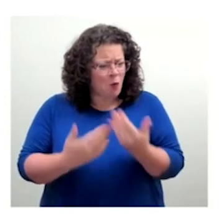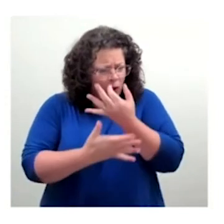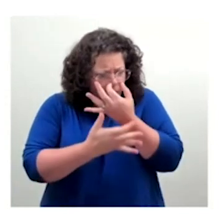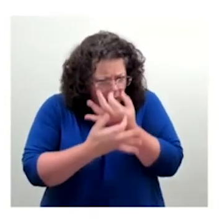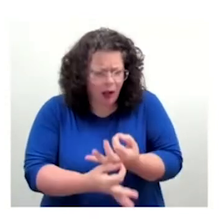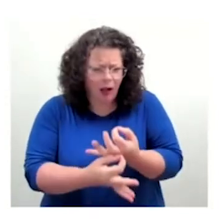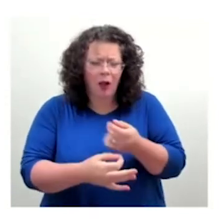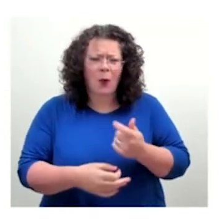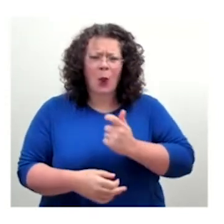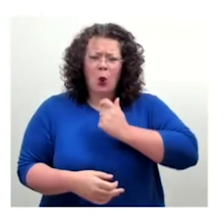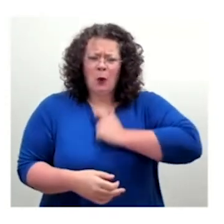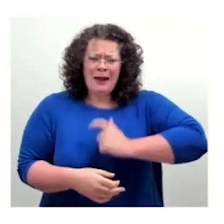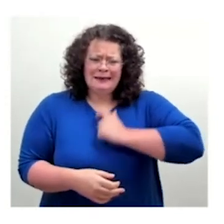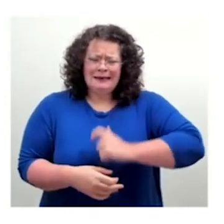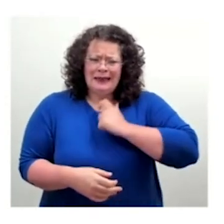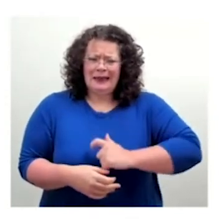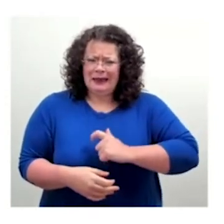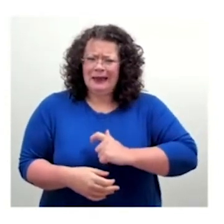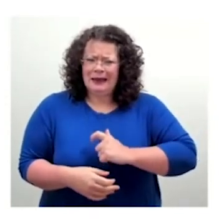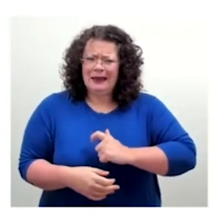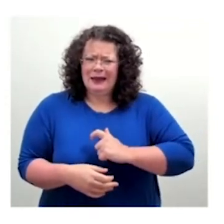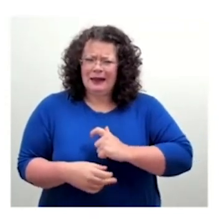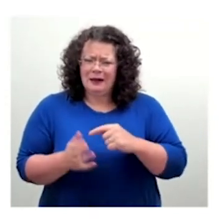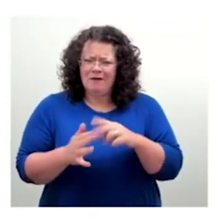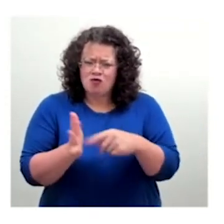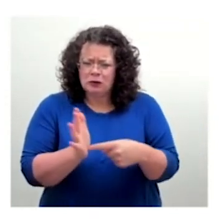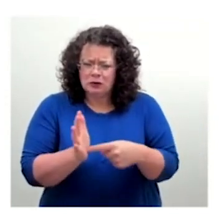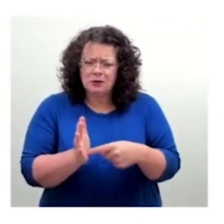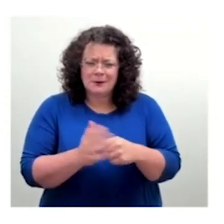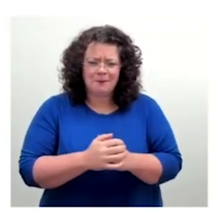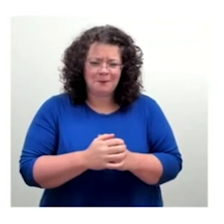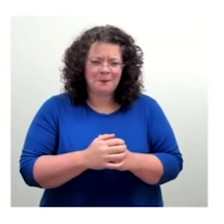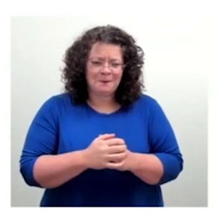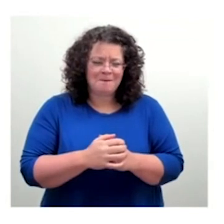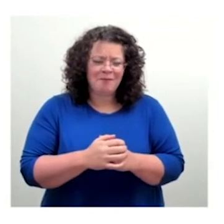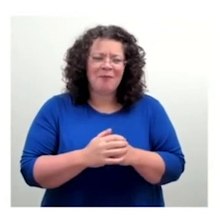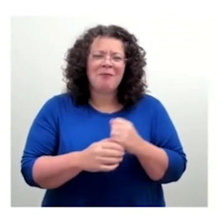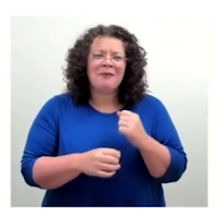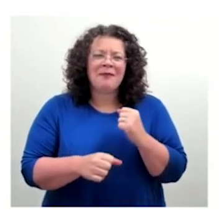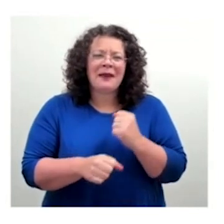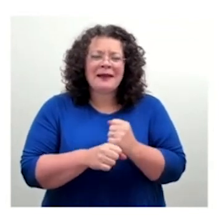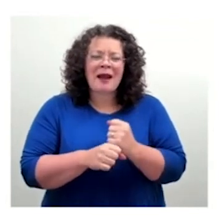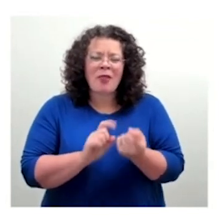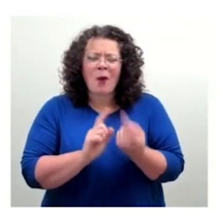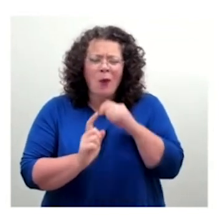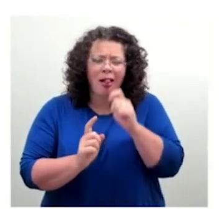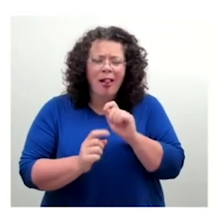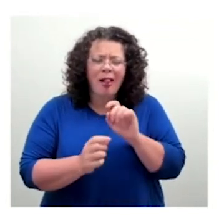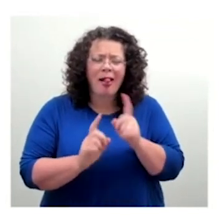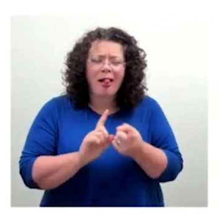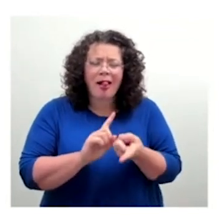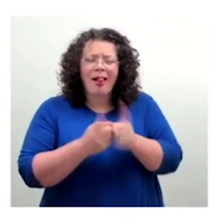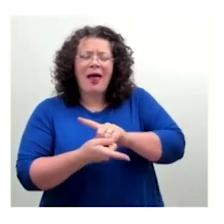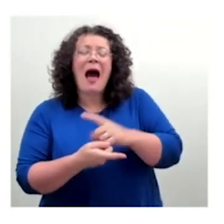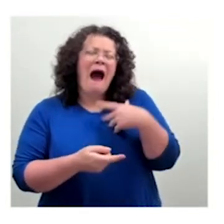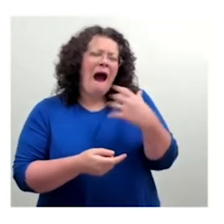and say I actually have ones that I don't like, and they're mostly the ones that tell me that they're accessible to me because they're not. And, you